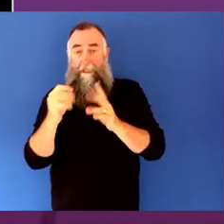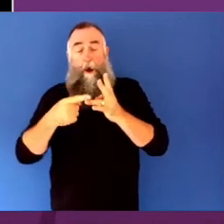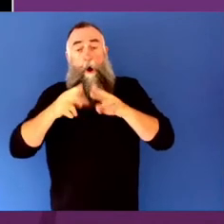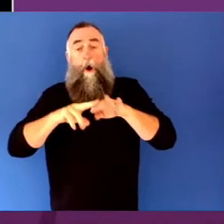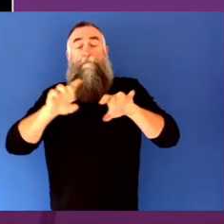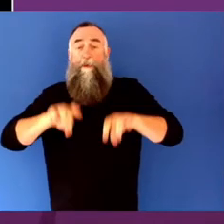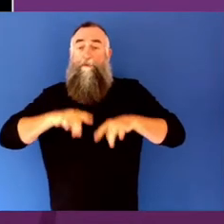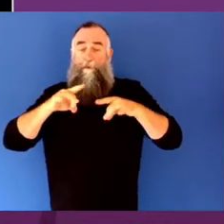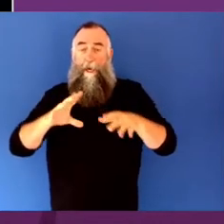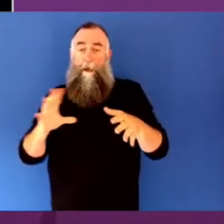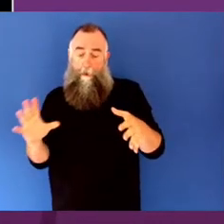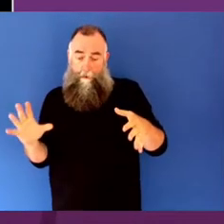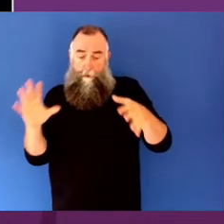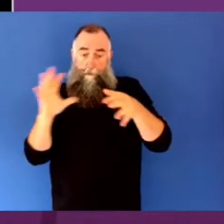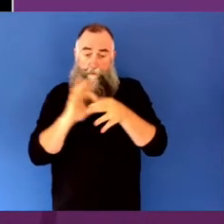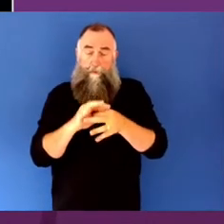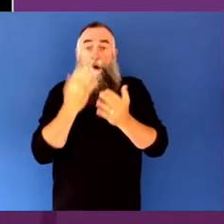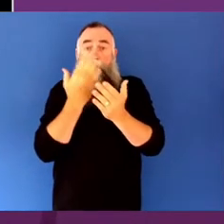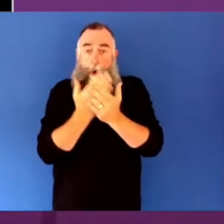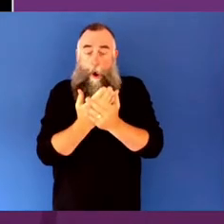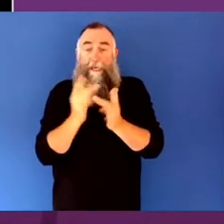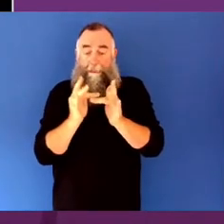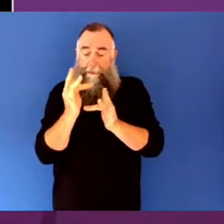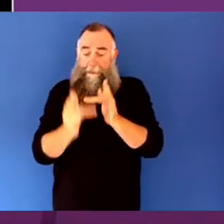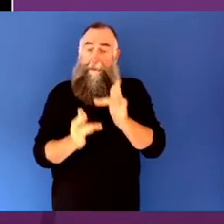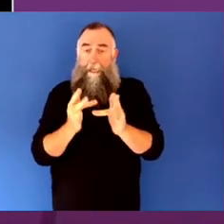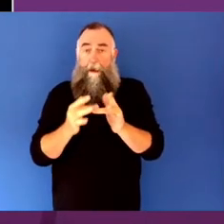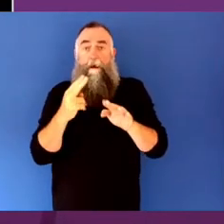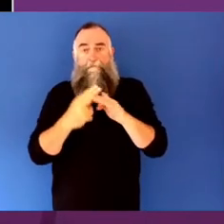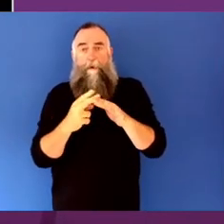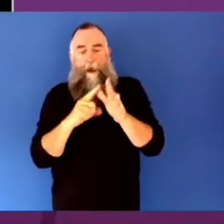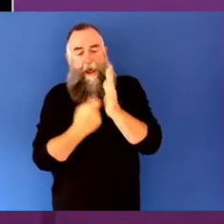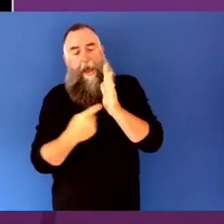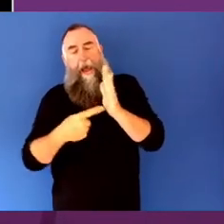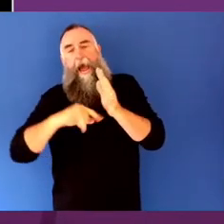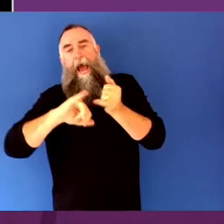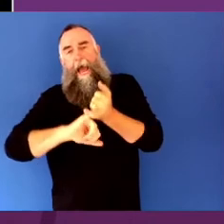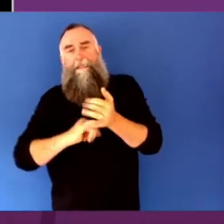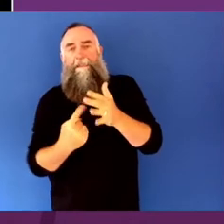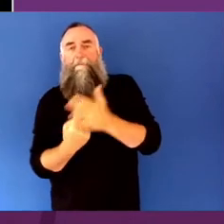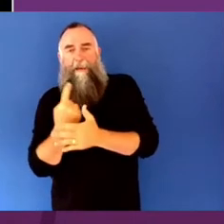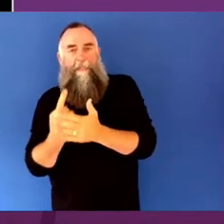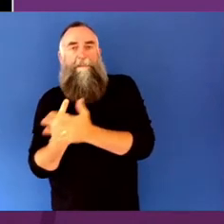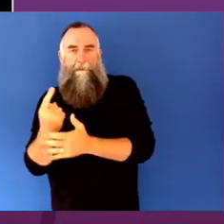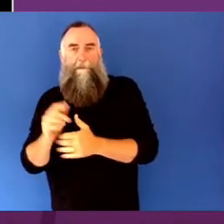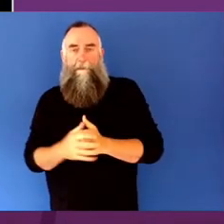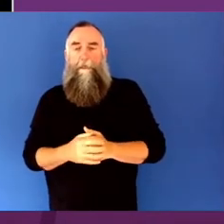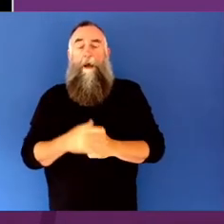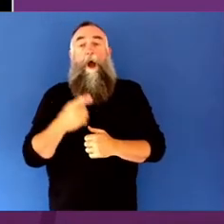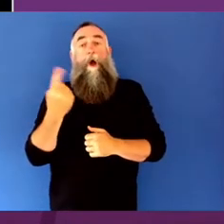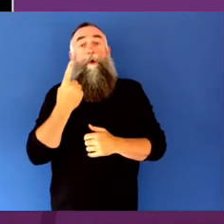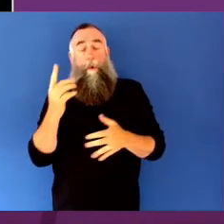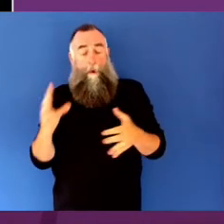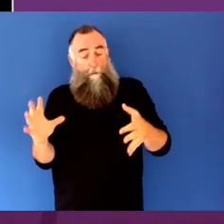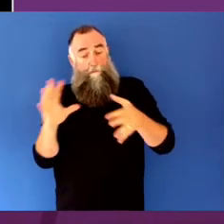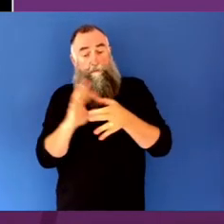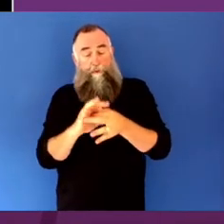lockdown had begun, and half of those gave their reason for doing so as improving their wellbeing.